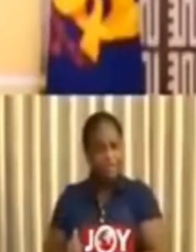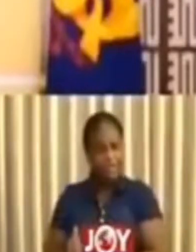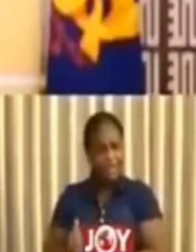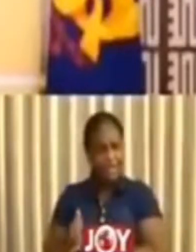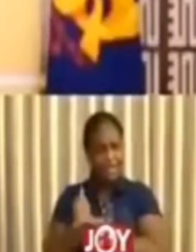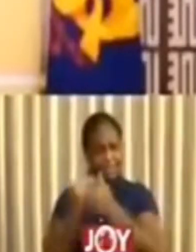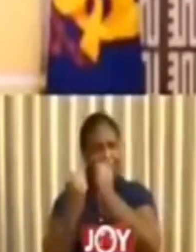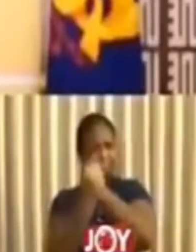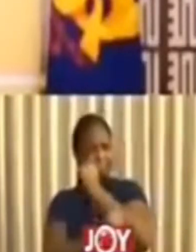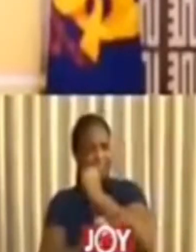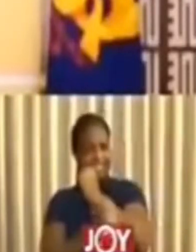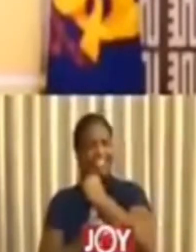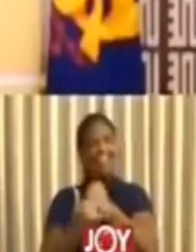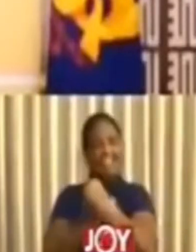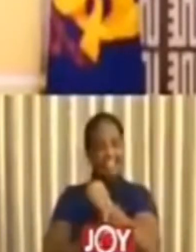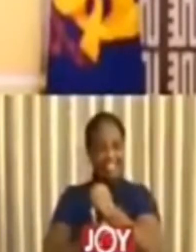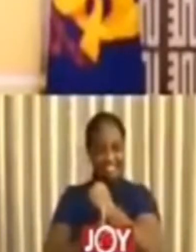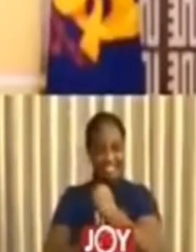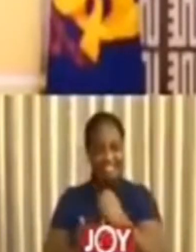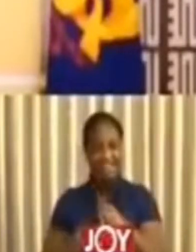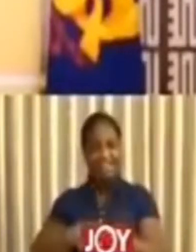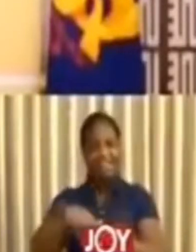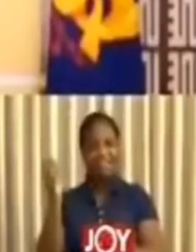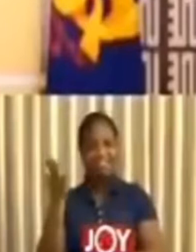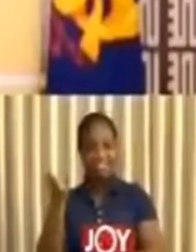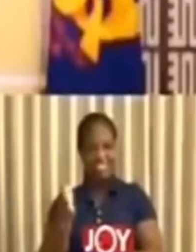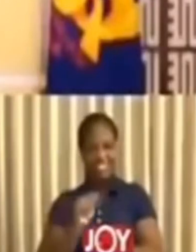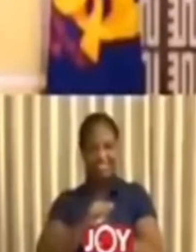shepherd our country out of this crisis.